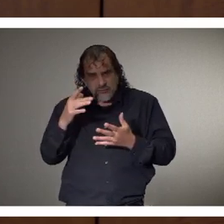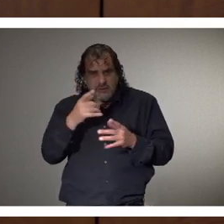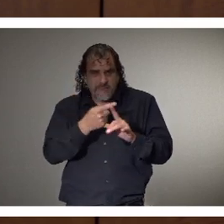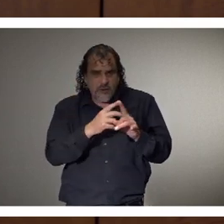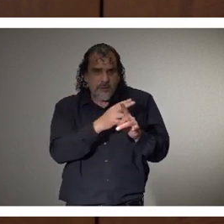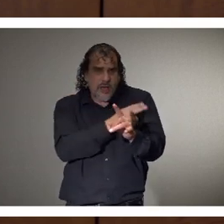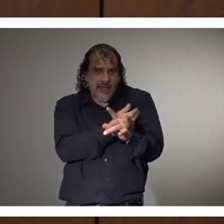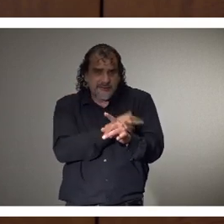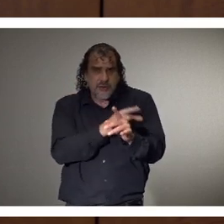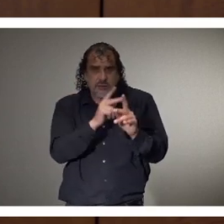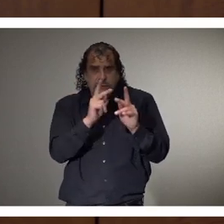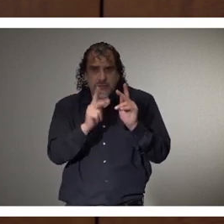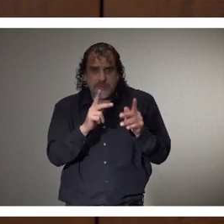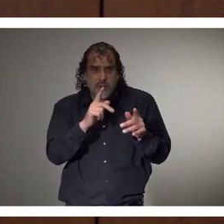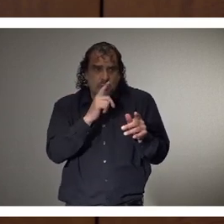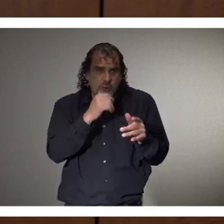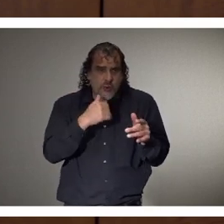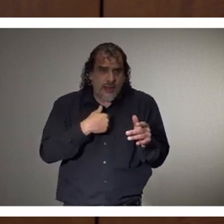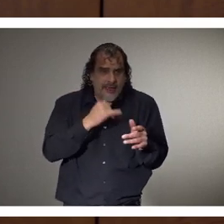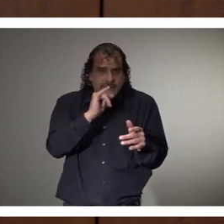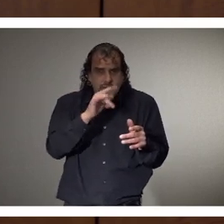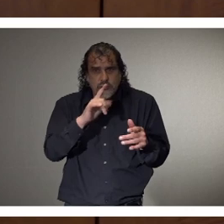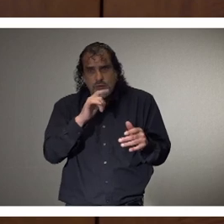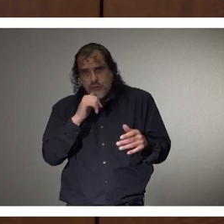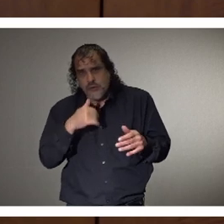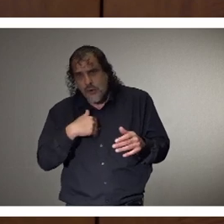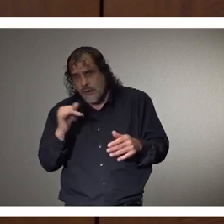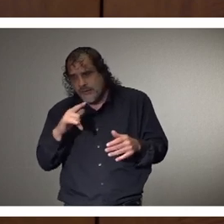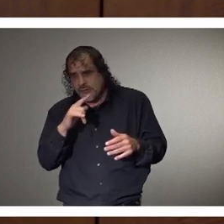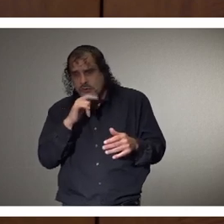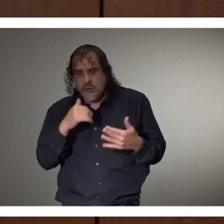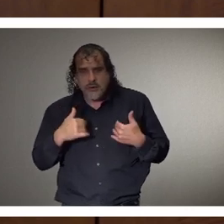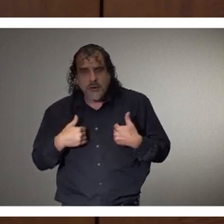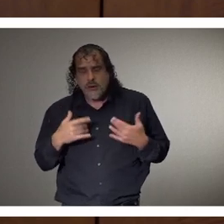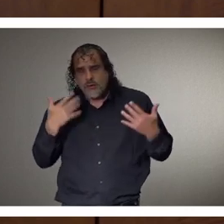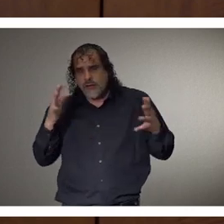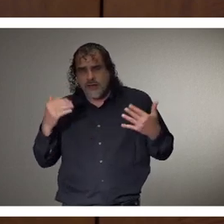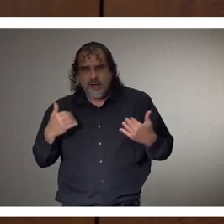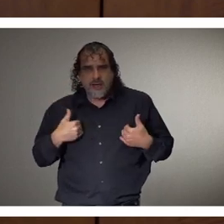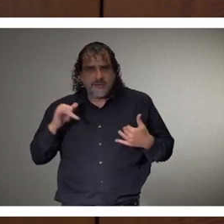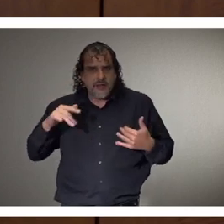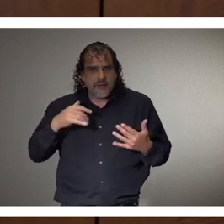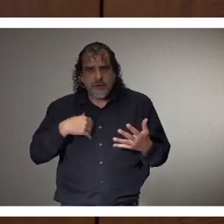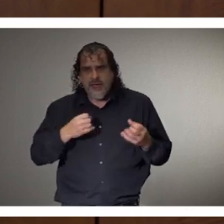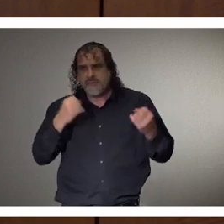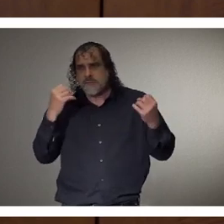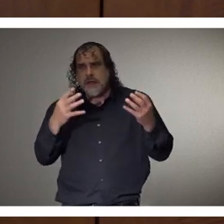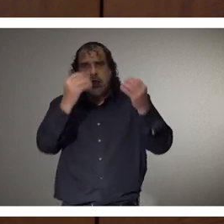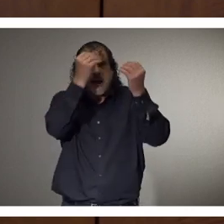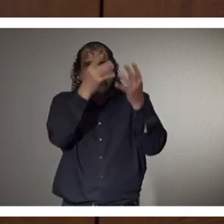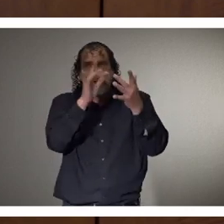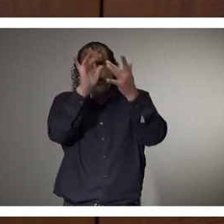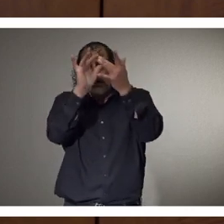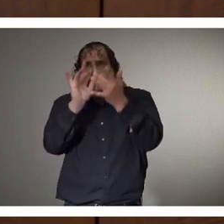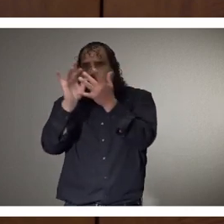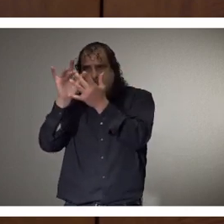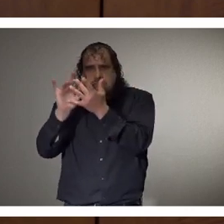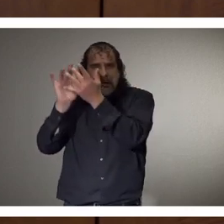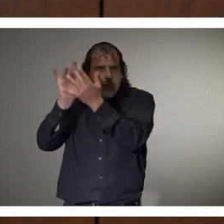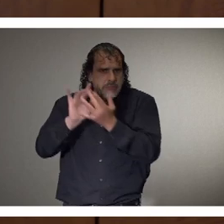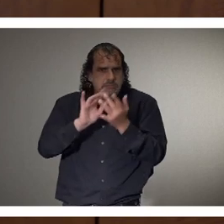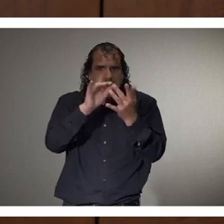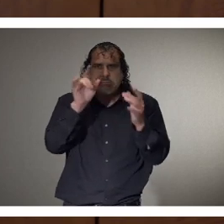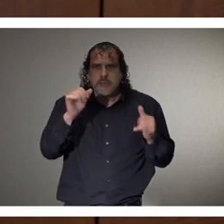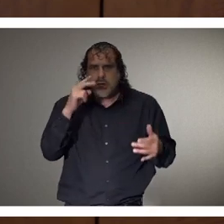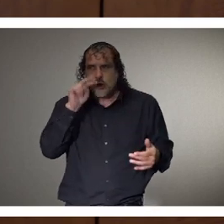patients, who's been insured, who hasn't been insured, or what their payer source is. So we have many different data sources that we're going to be looking at over time.